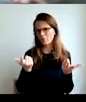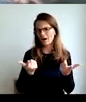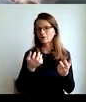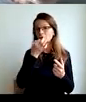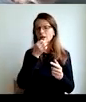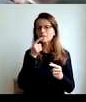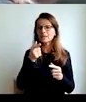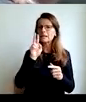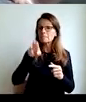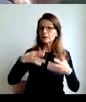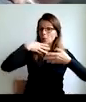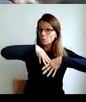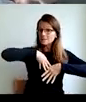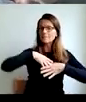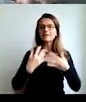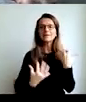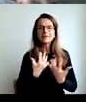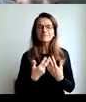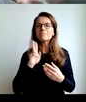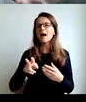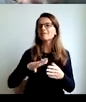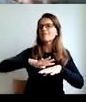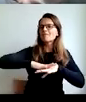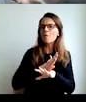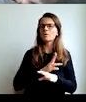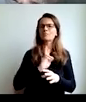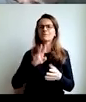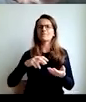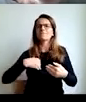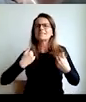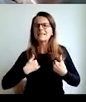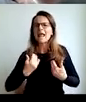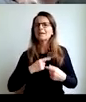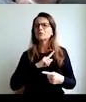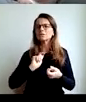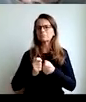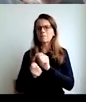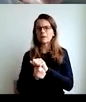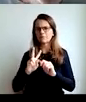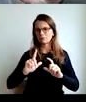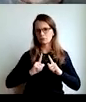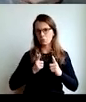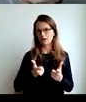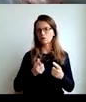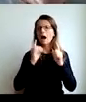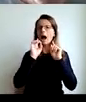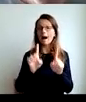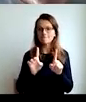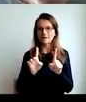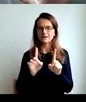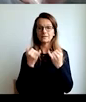nothing else. if you are playful, you have will to life, to change, to